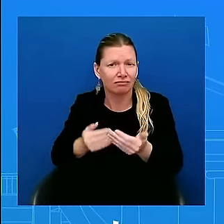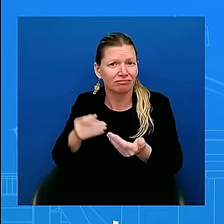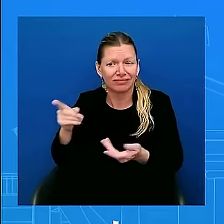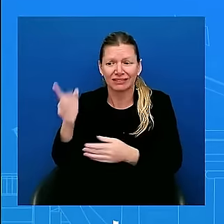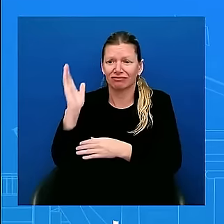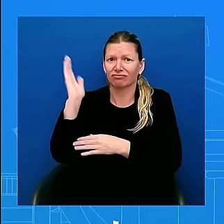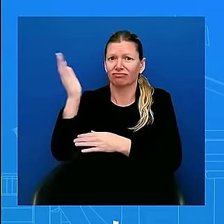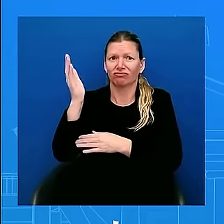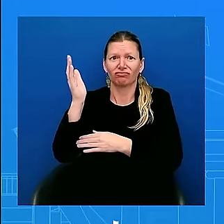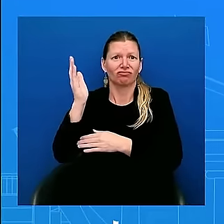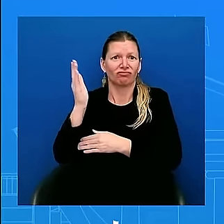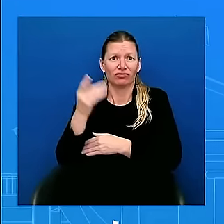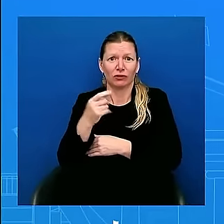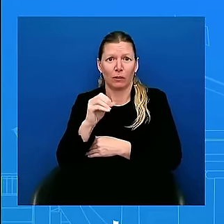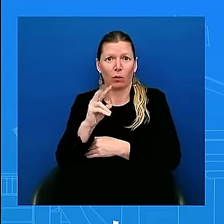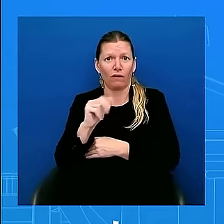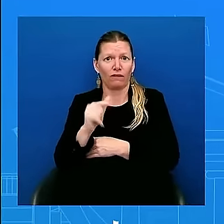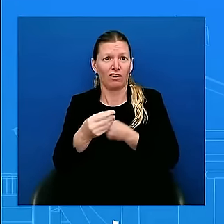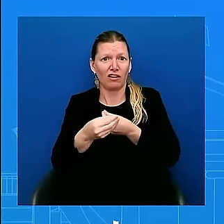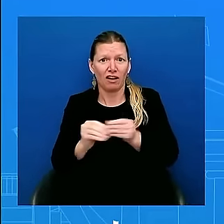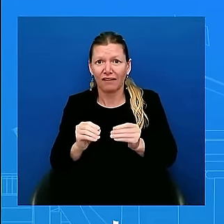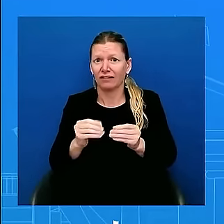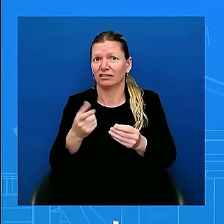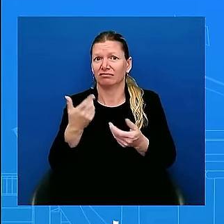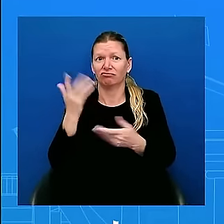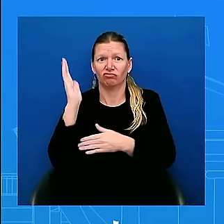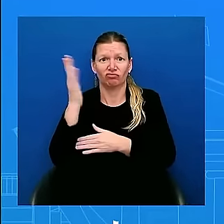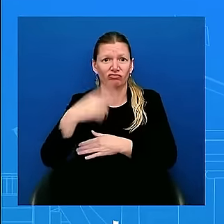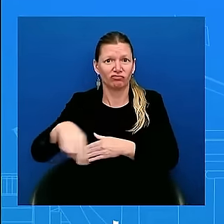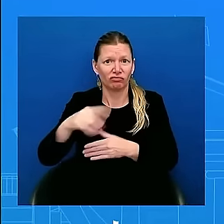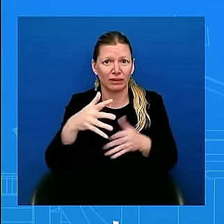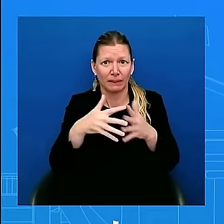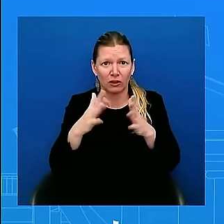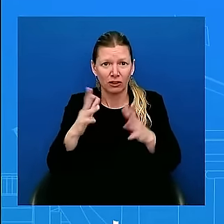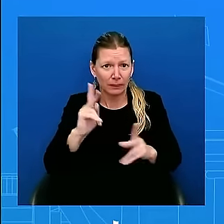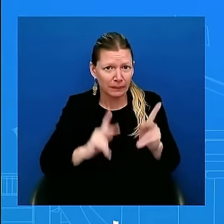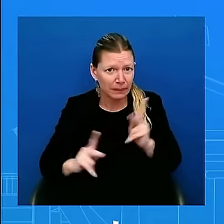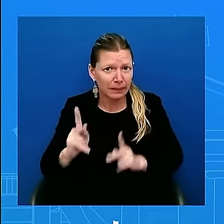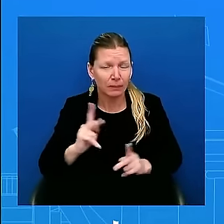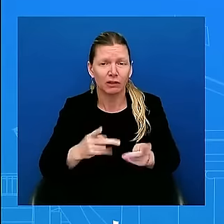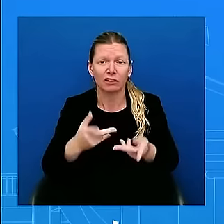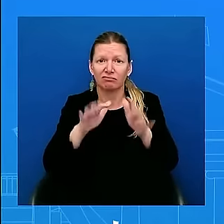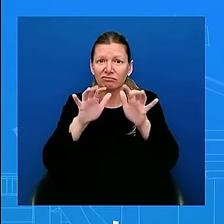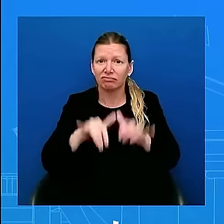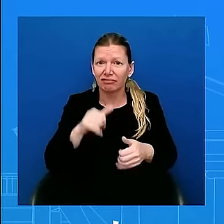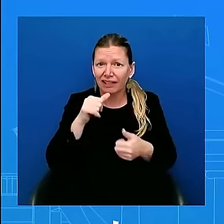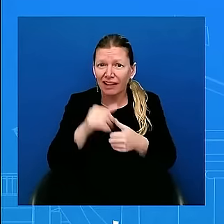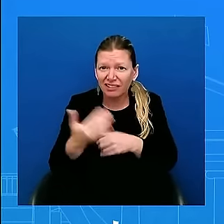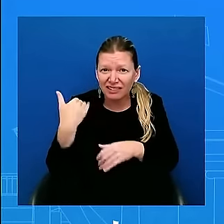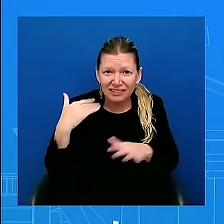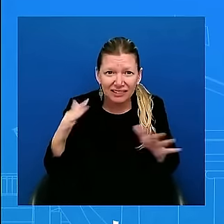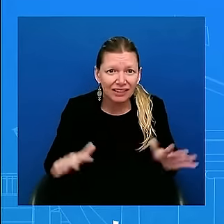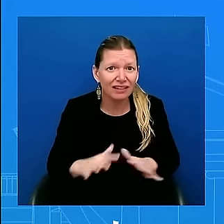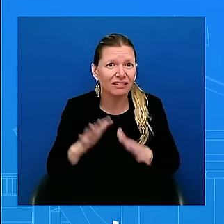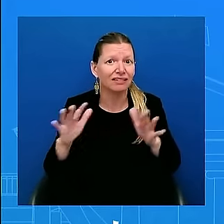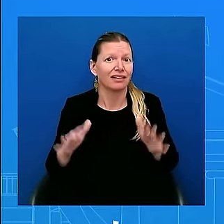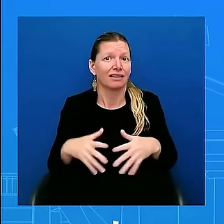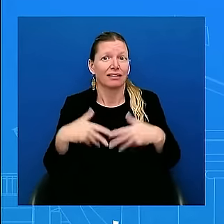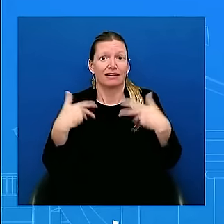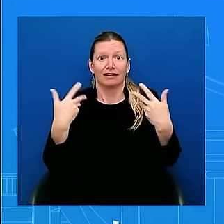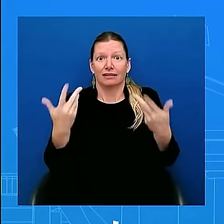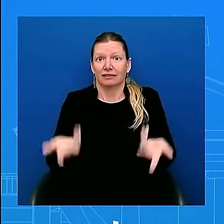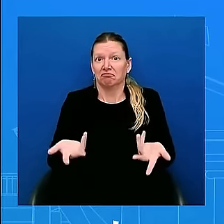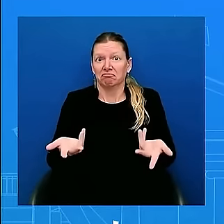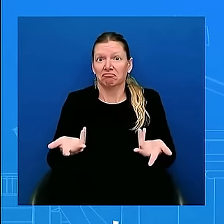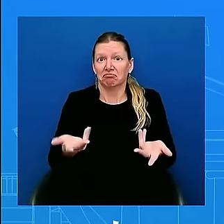had a letter on Sunday as well maybe there's there'll be more that he wants to share we have six months certainly the president enjoys taking all of your